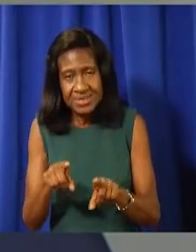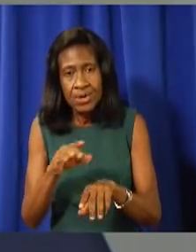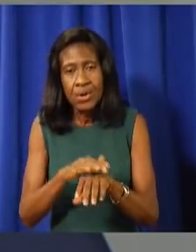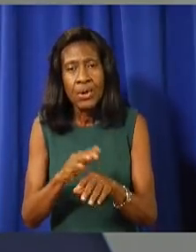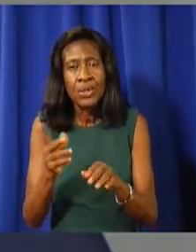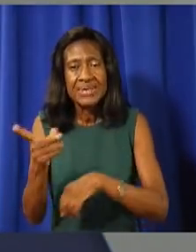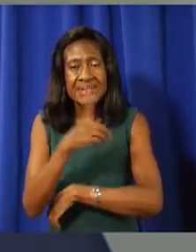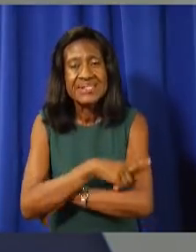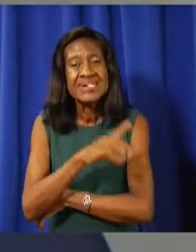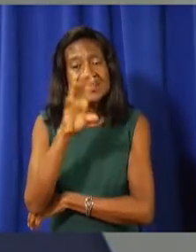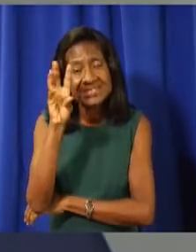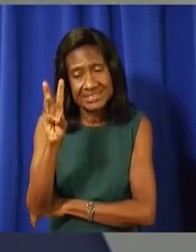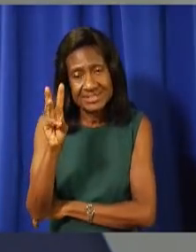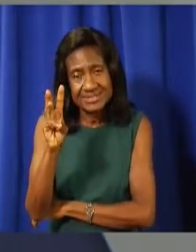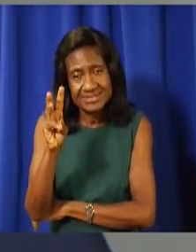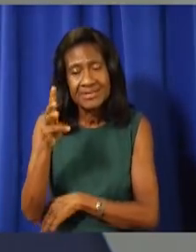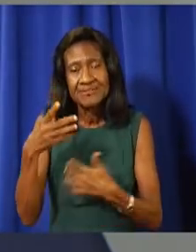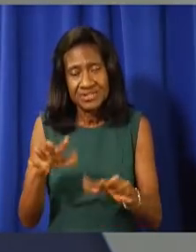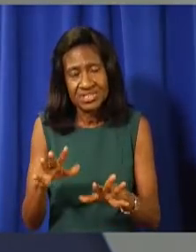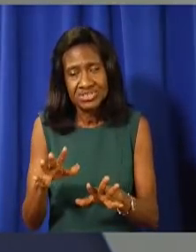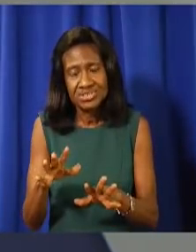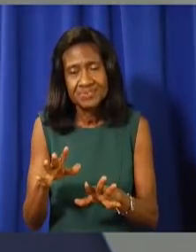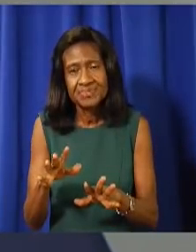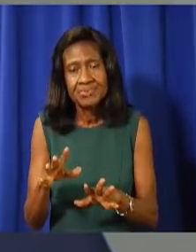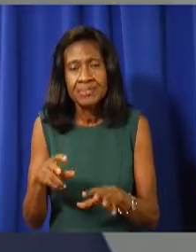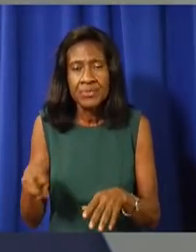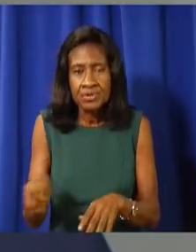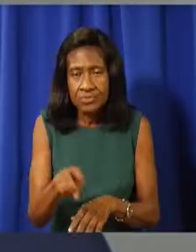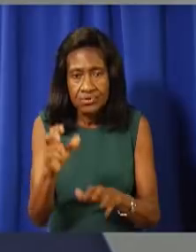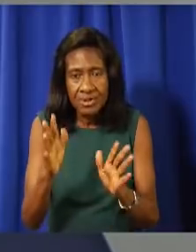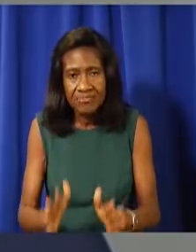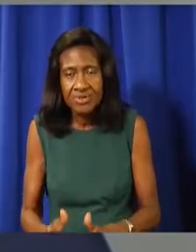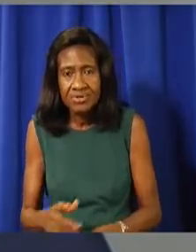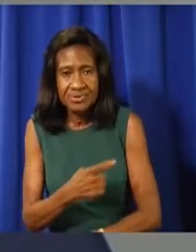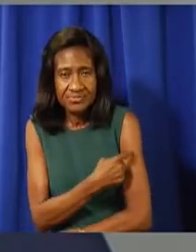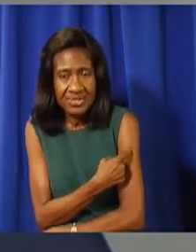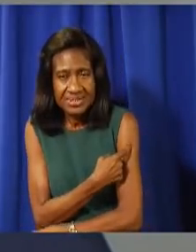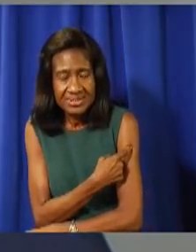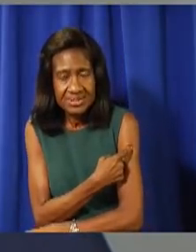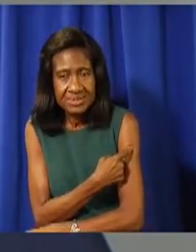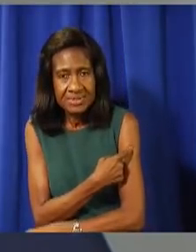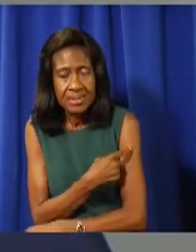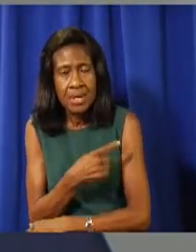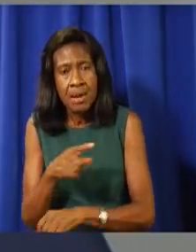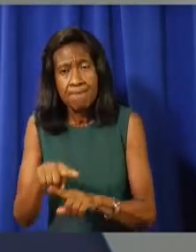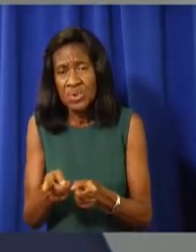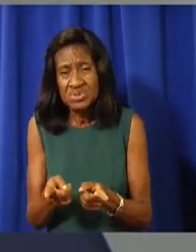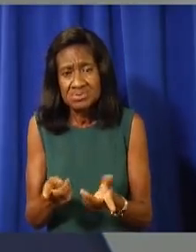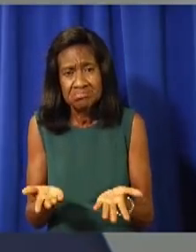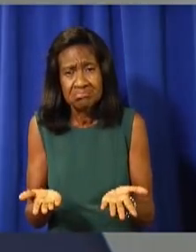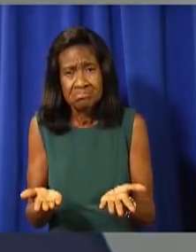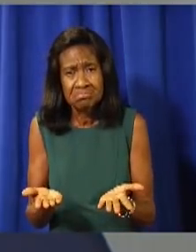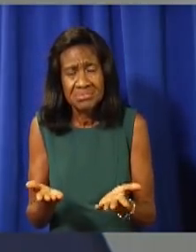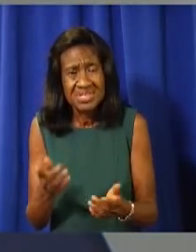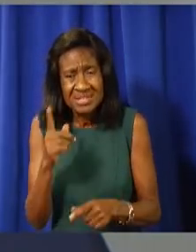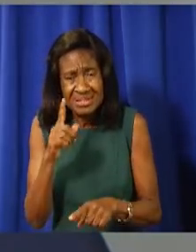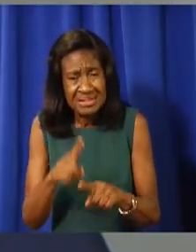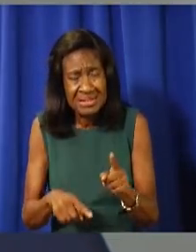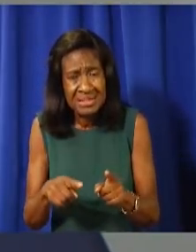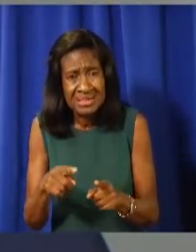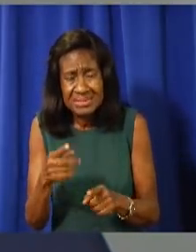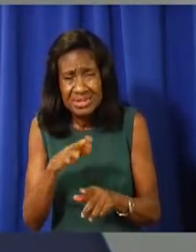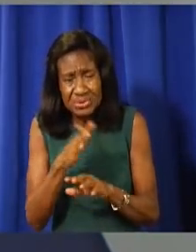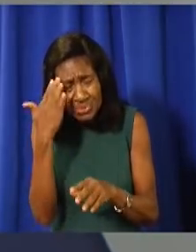period to come to an end. Travellers who are vaccinated but whose vaccinations cannot be securely verified